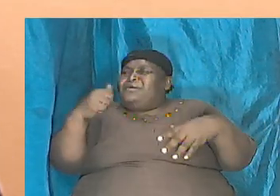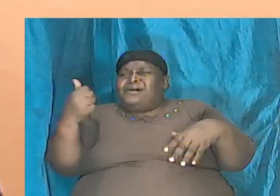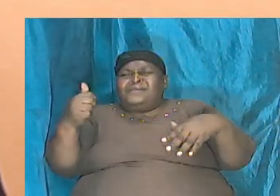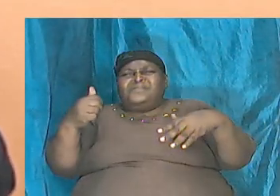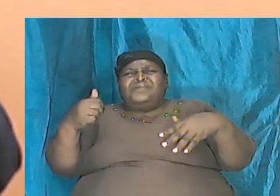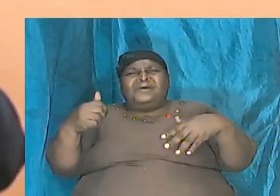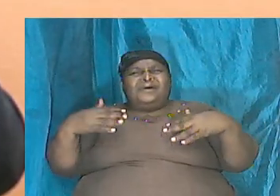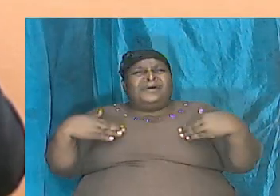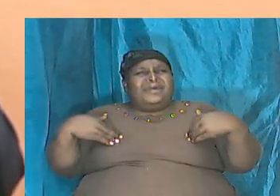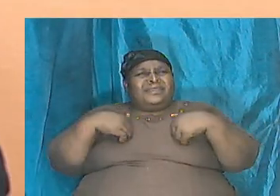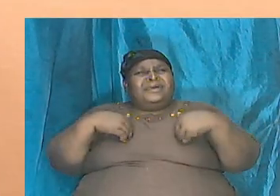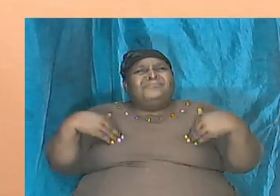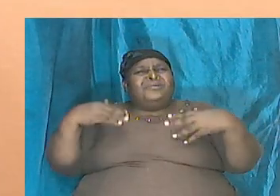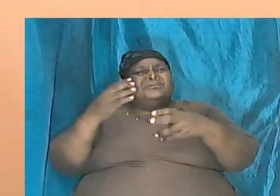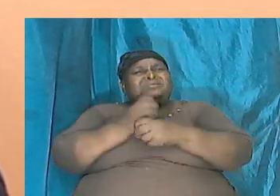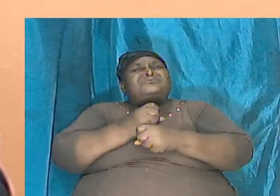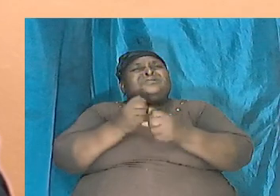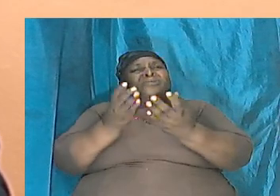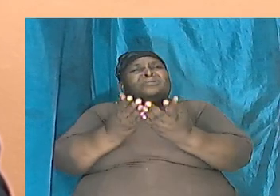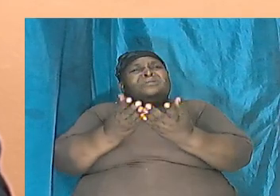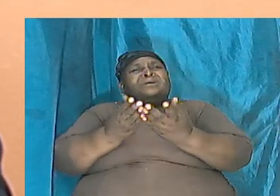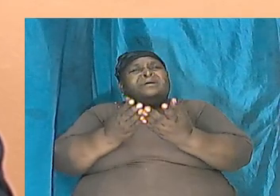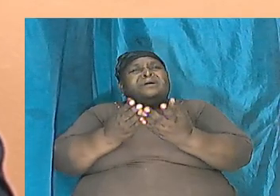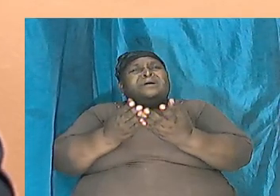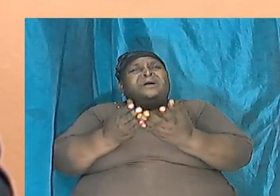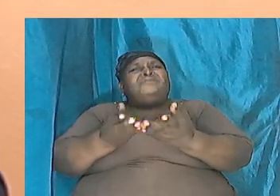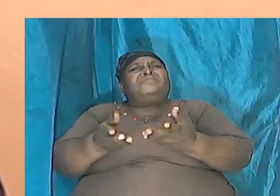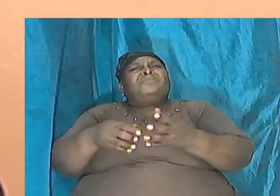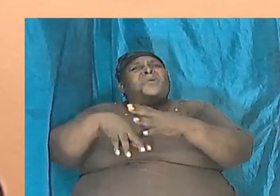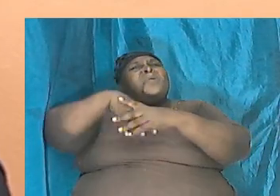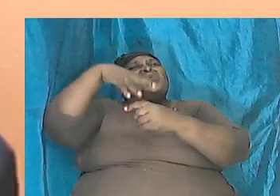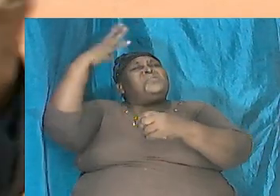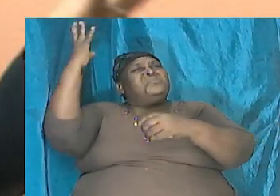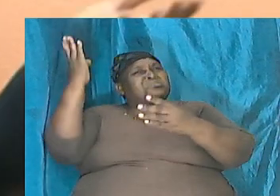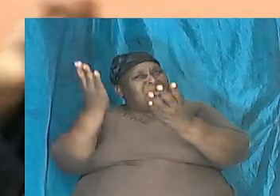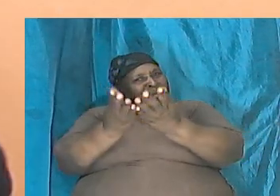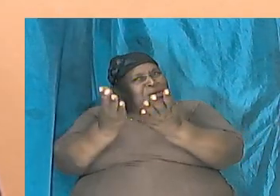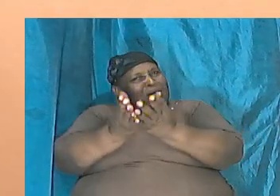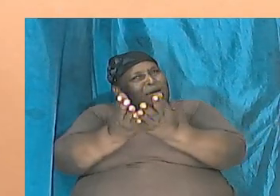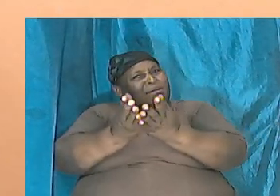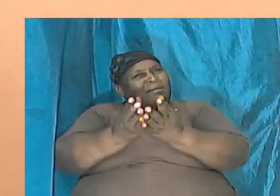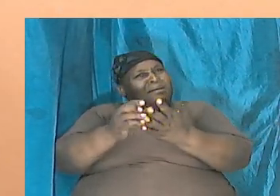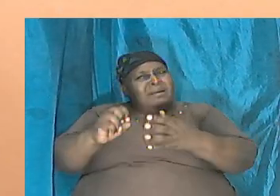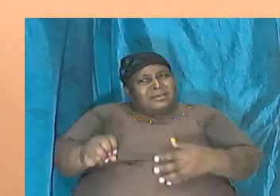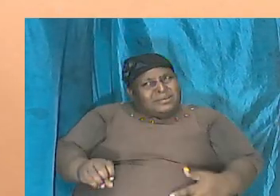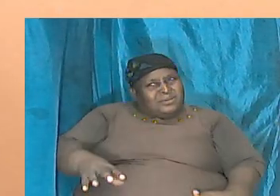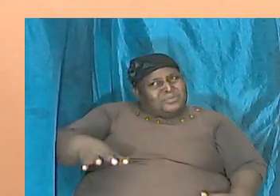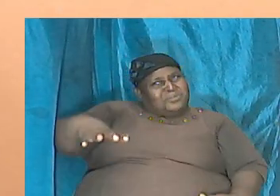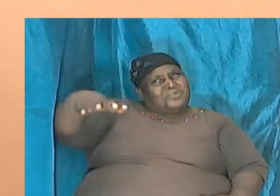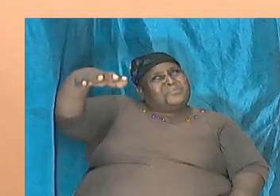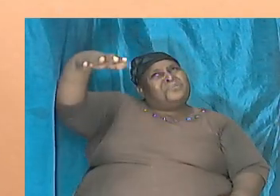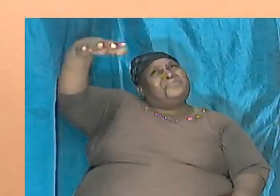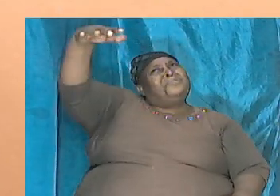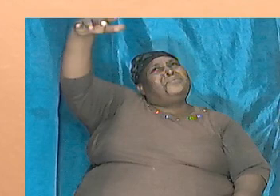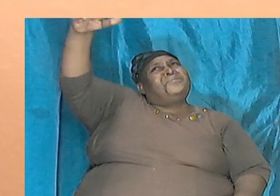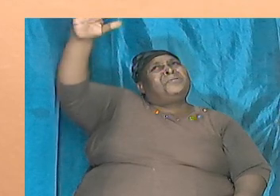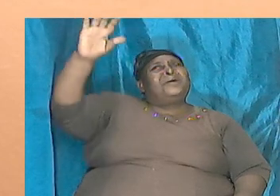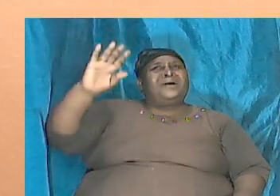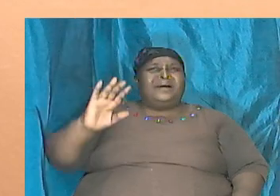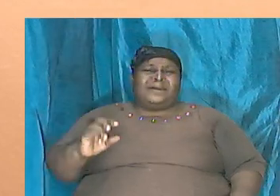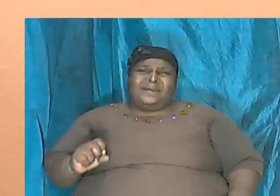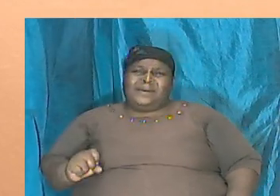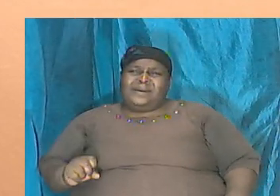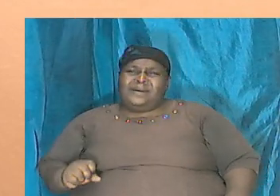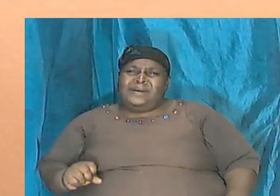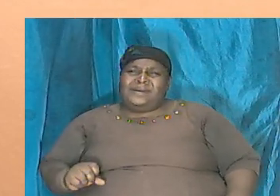and if he comes out and grow after that no problem remember it was about 40 days and 40 nights you know month and a